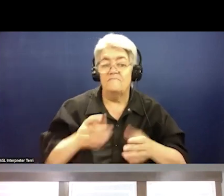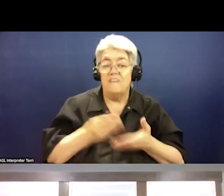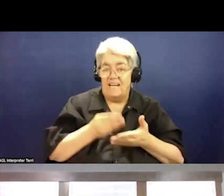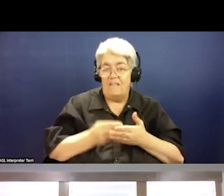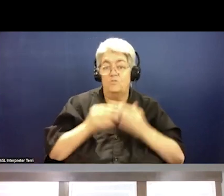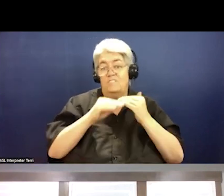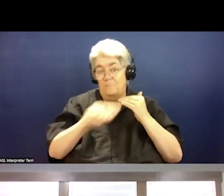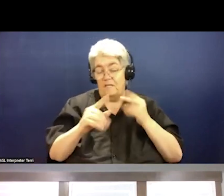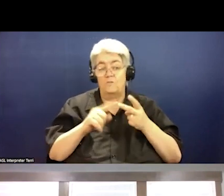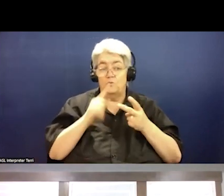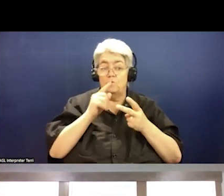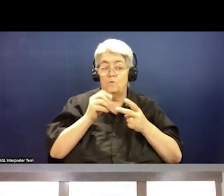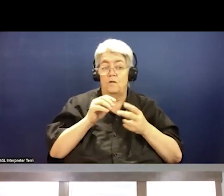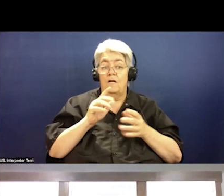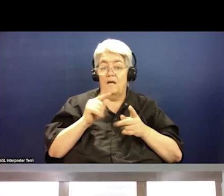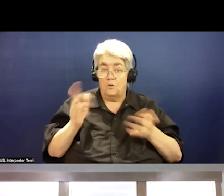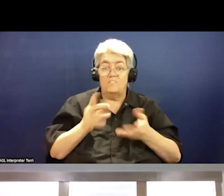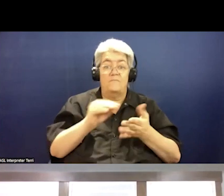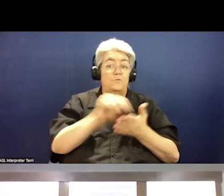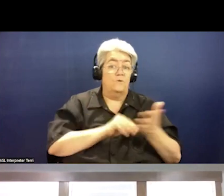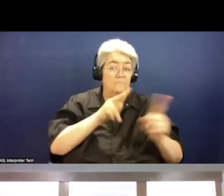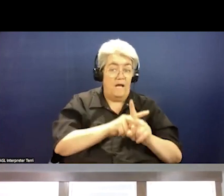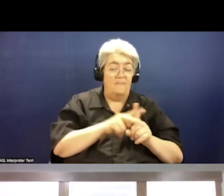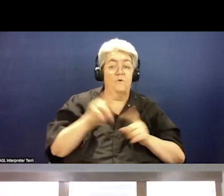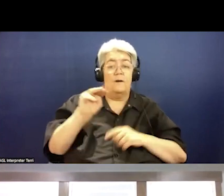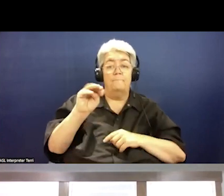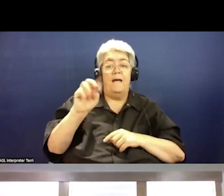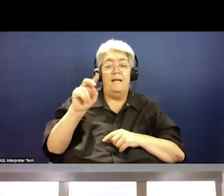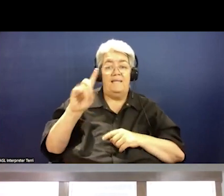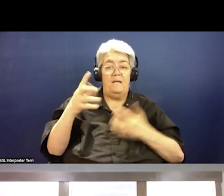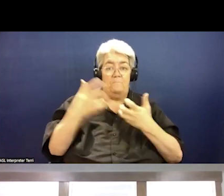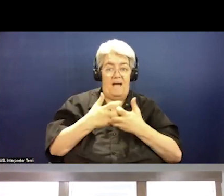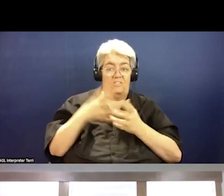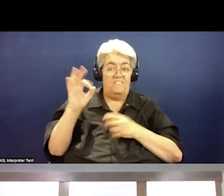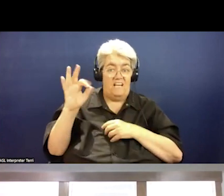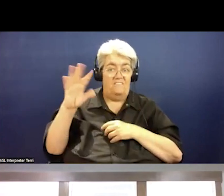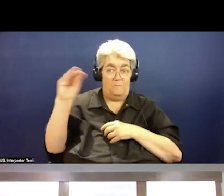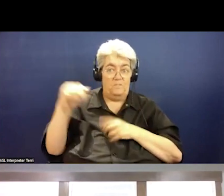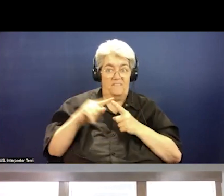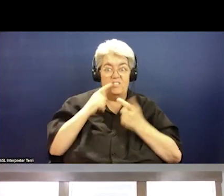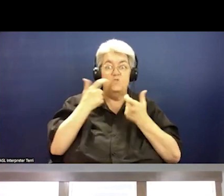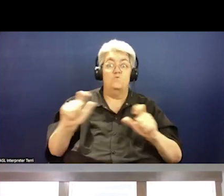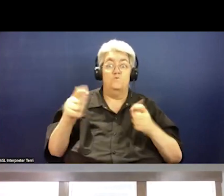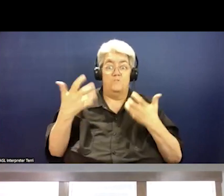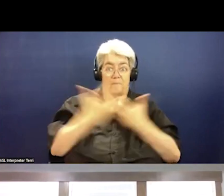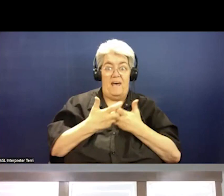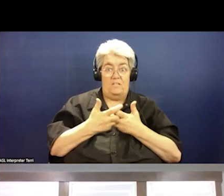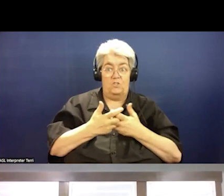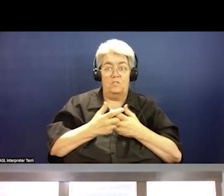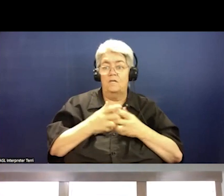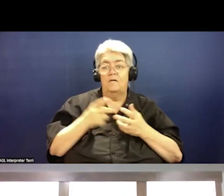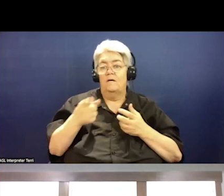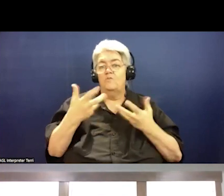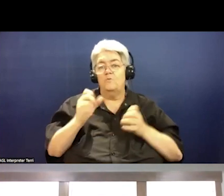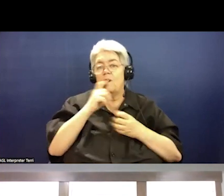Medicaid match of 95%, which is one big whopping size of a match. And that's something you don't want to